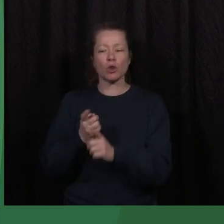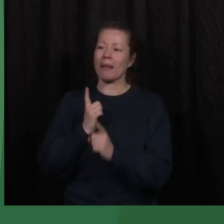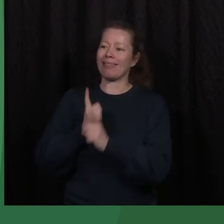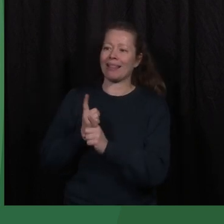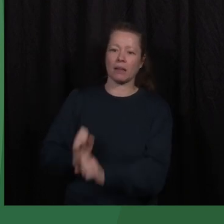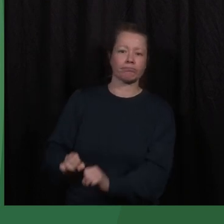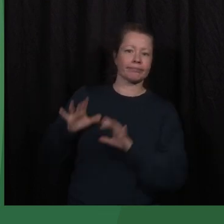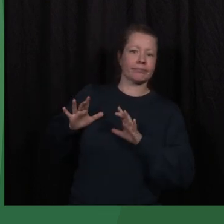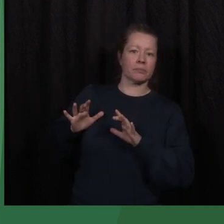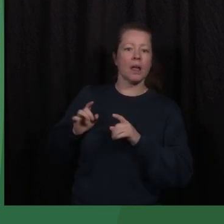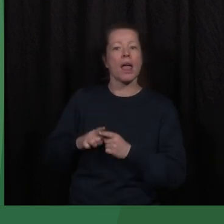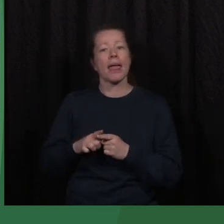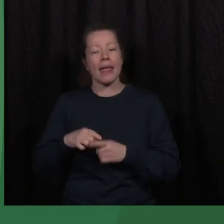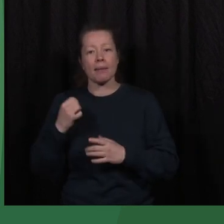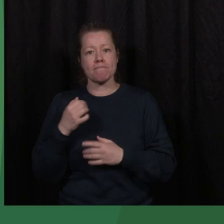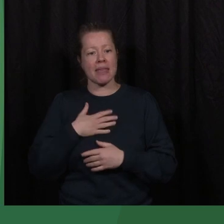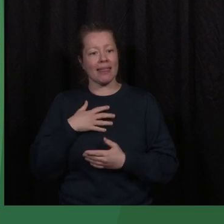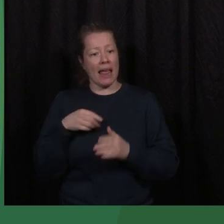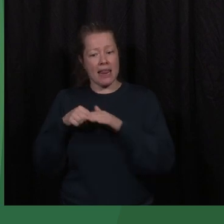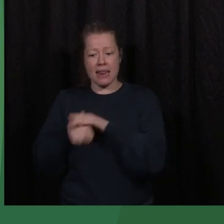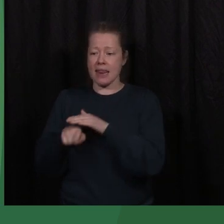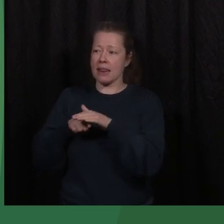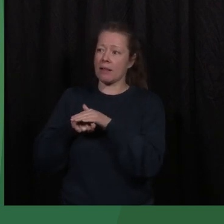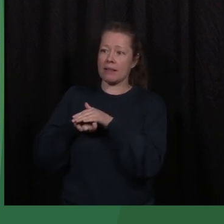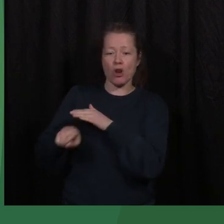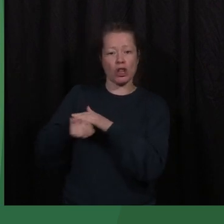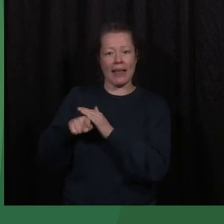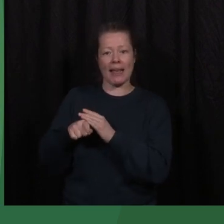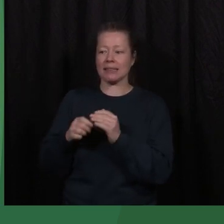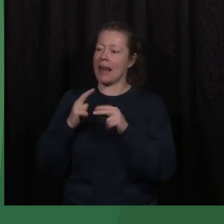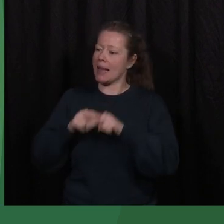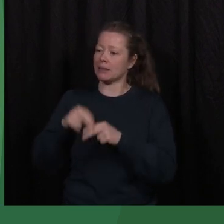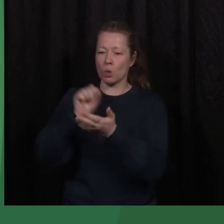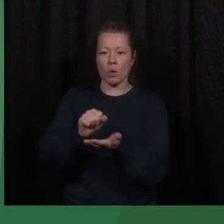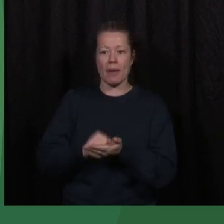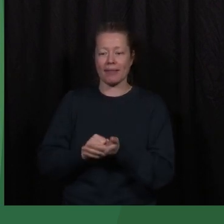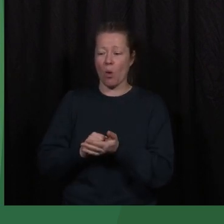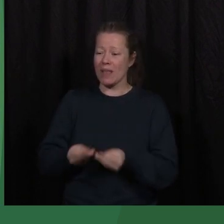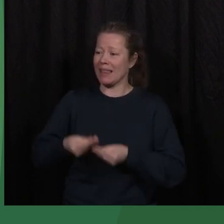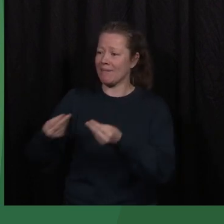I'll never forget how heavy my refugee travel document felt when I was giving it up for the last time.